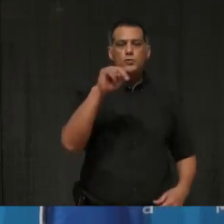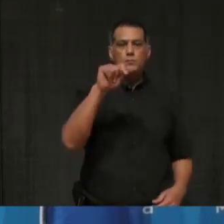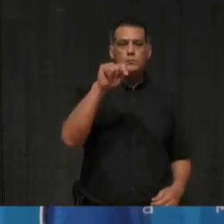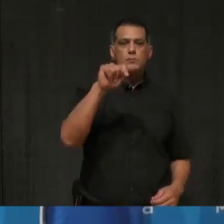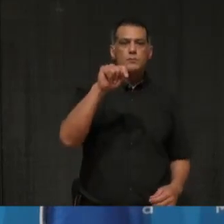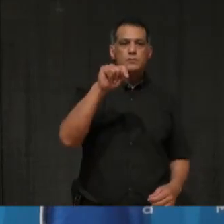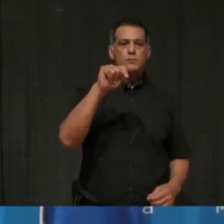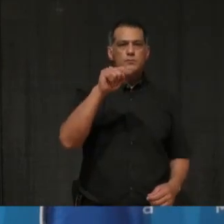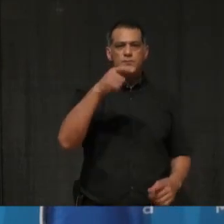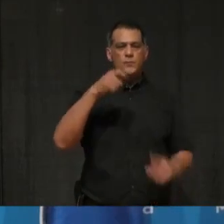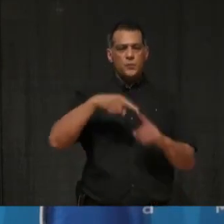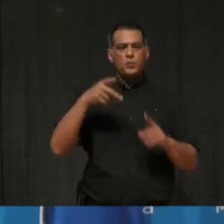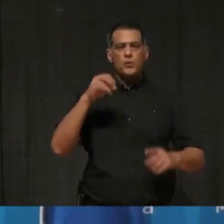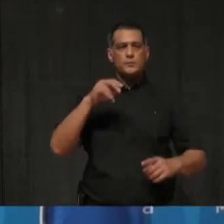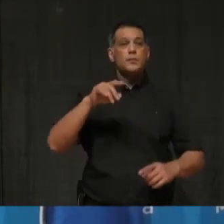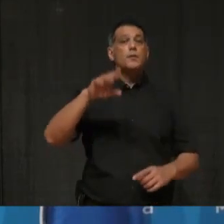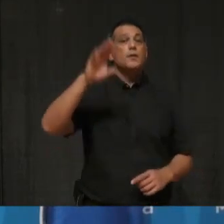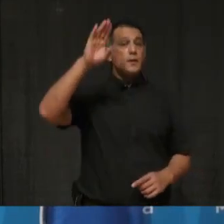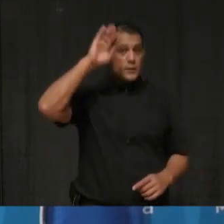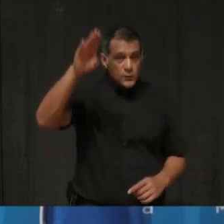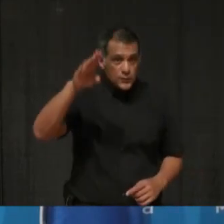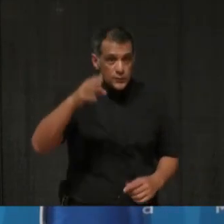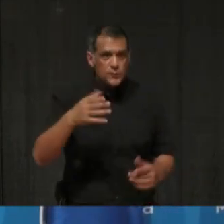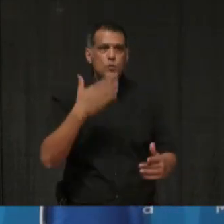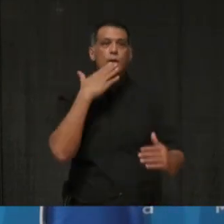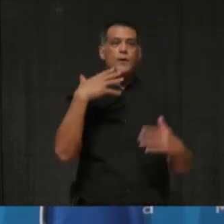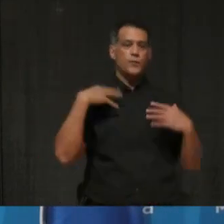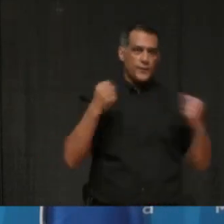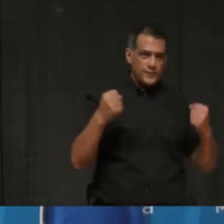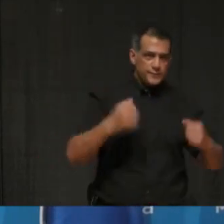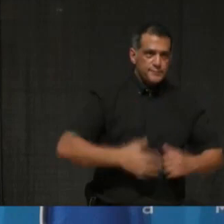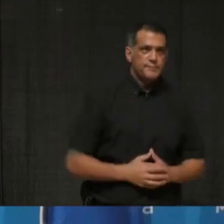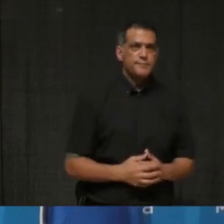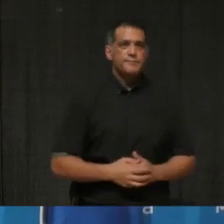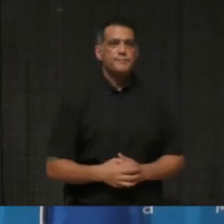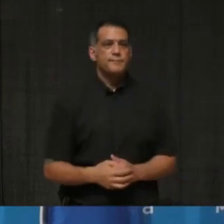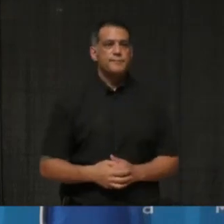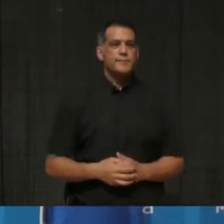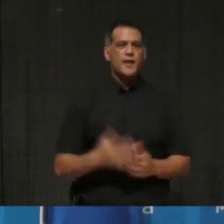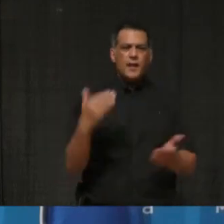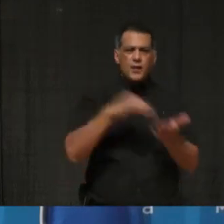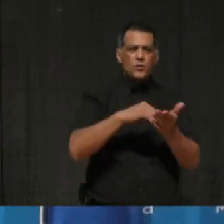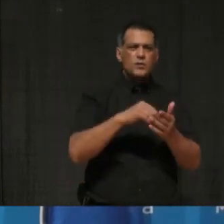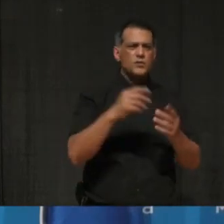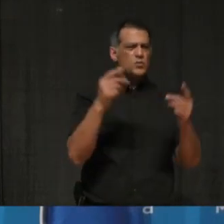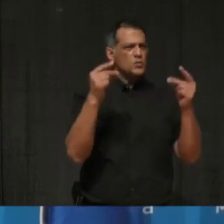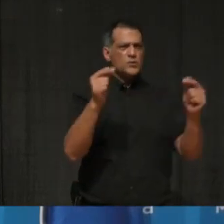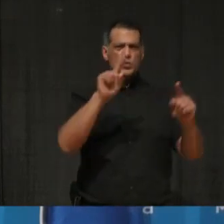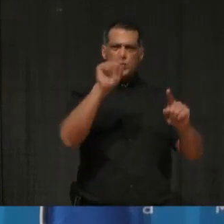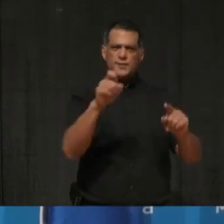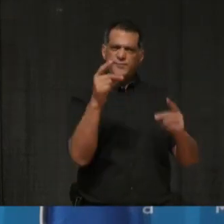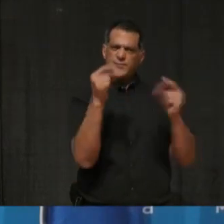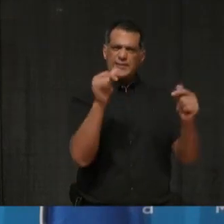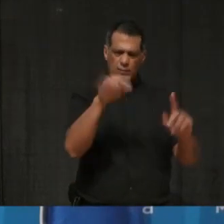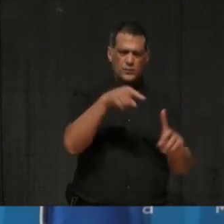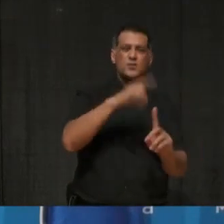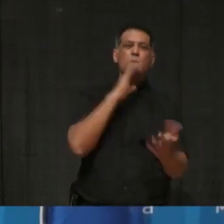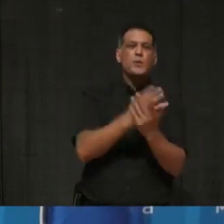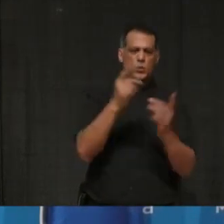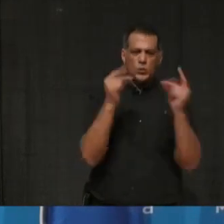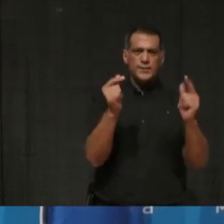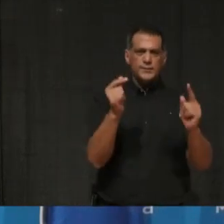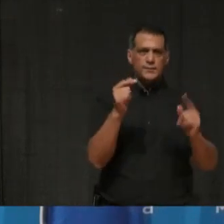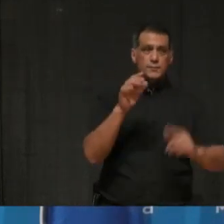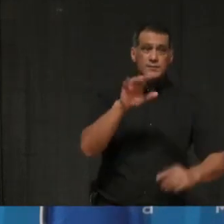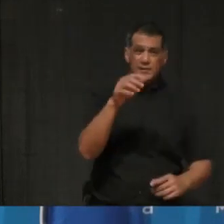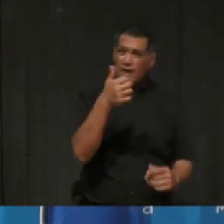Crombie. Hope you're well. Uh, I, I wanted to build upon the question earlier about rapid testing. I'm, I'm wondering if rapid tests have been deployed to any industrial